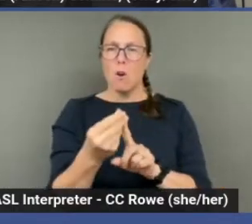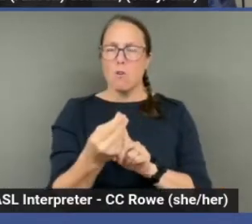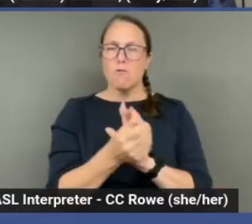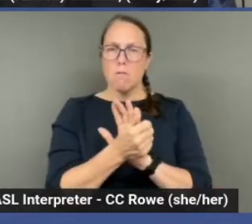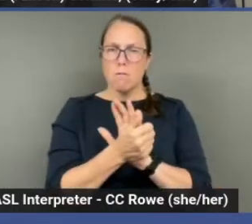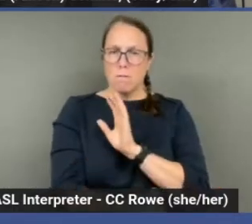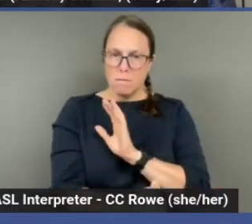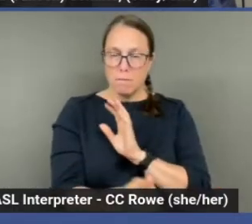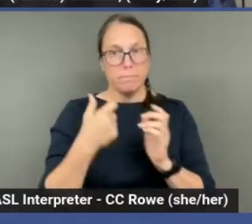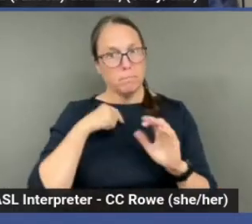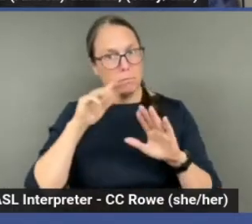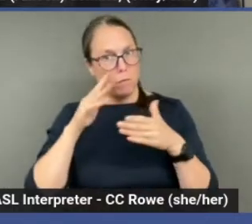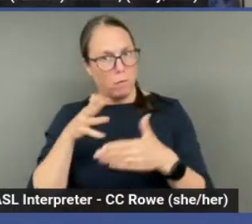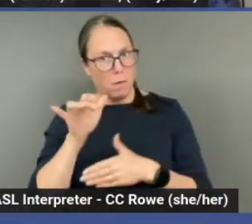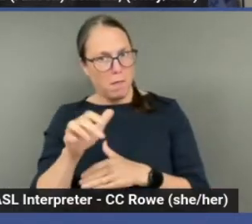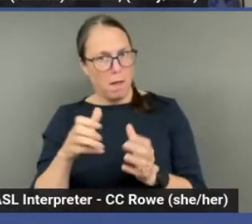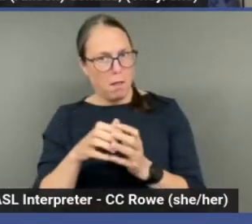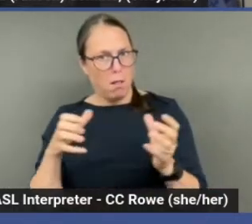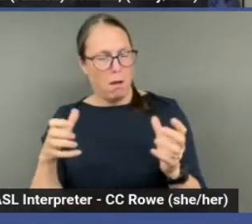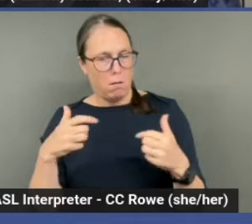on a lot. Um,